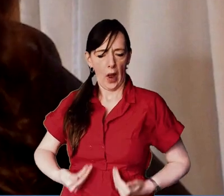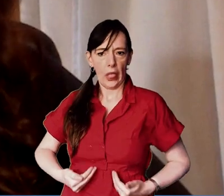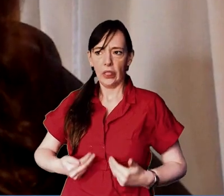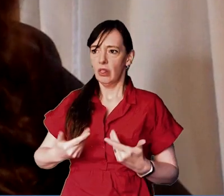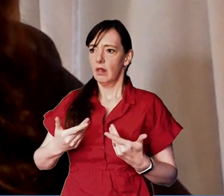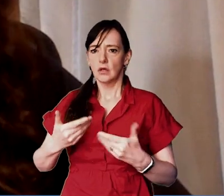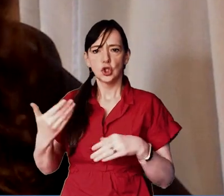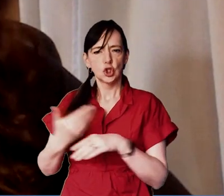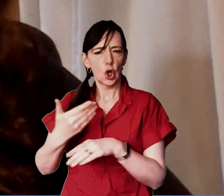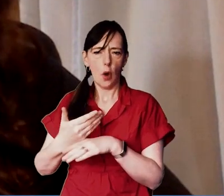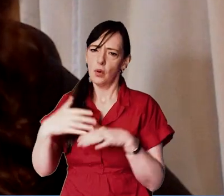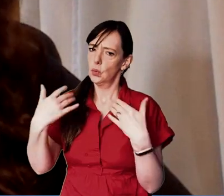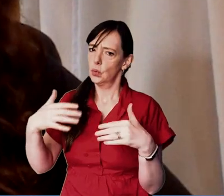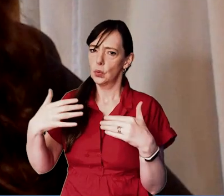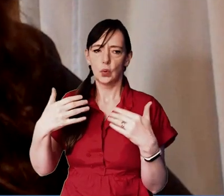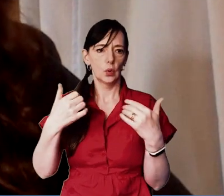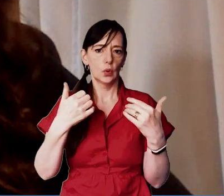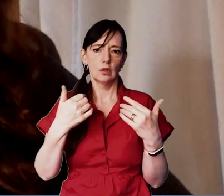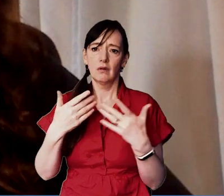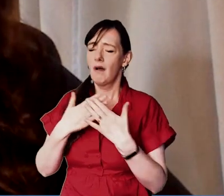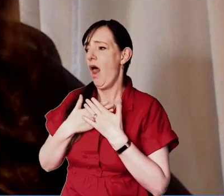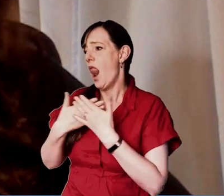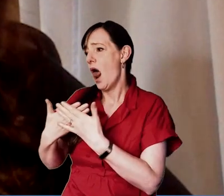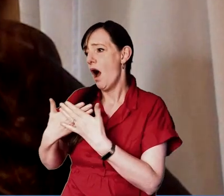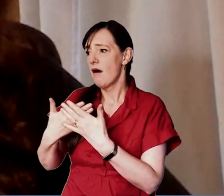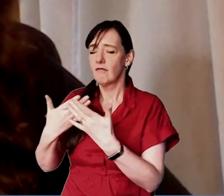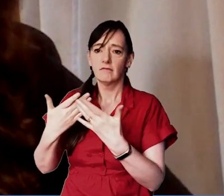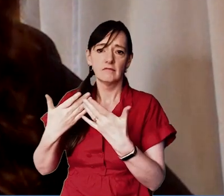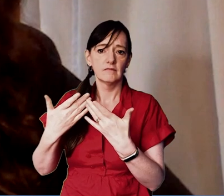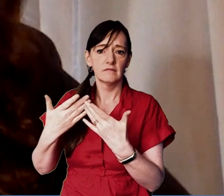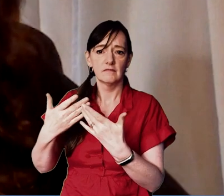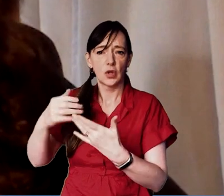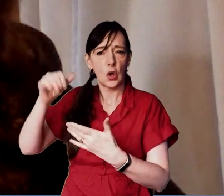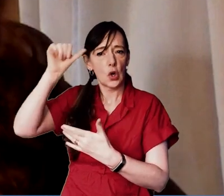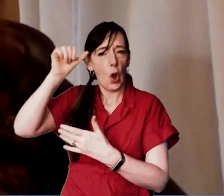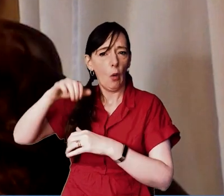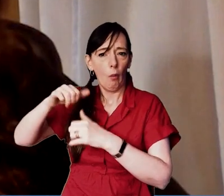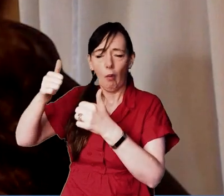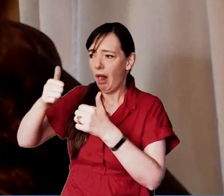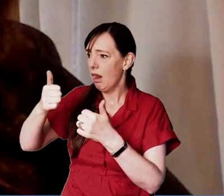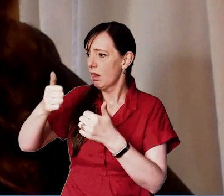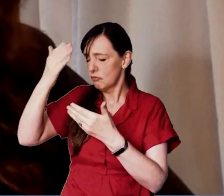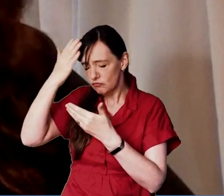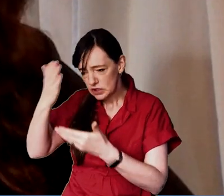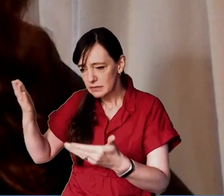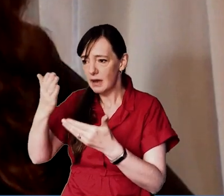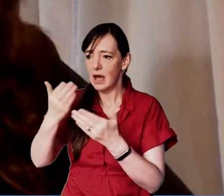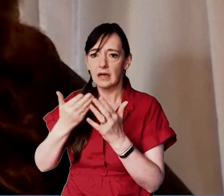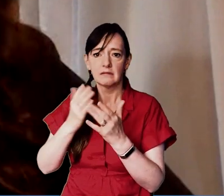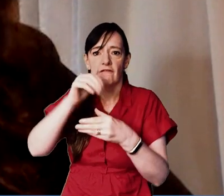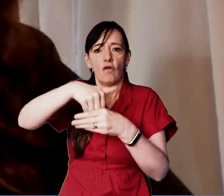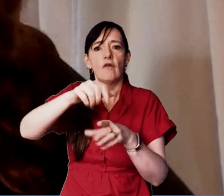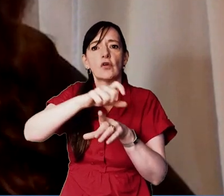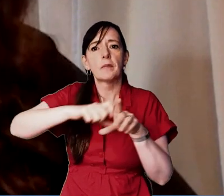materially wealthy excellent job uh loved well known large family part of the community respected